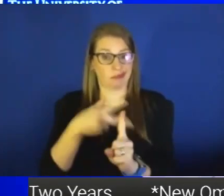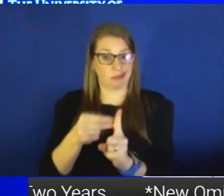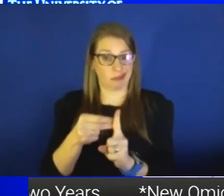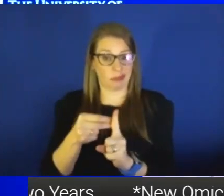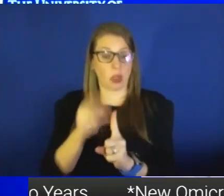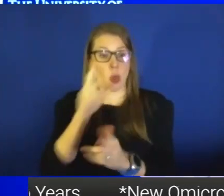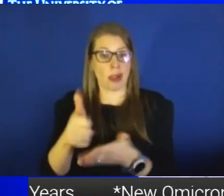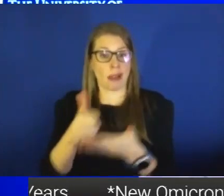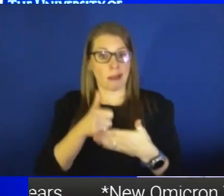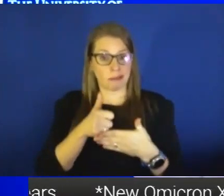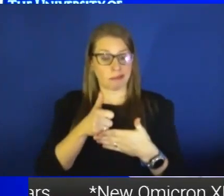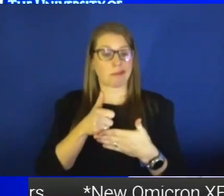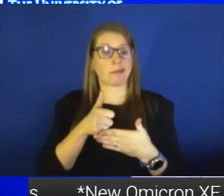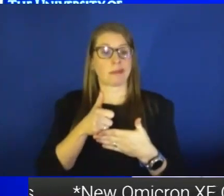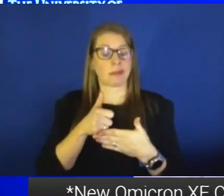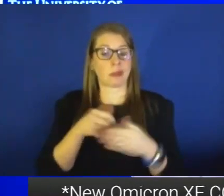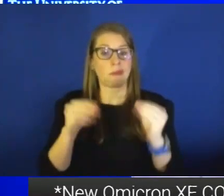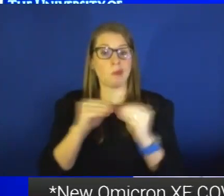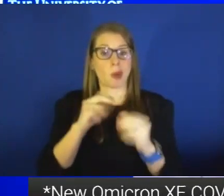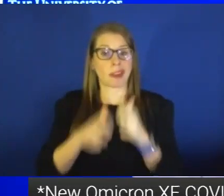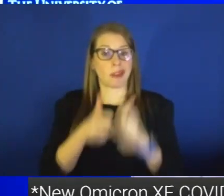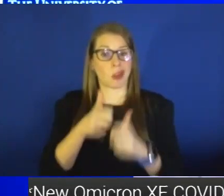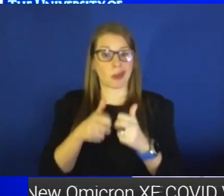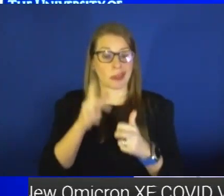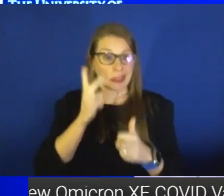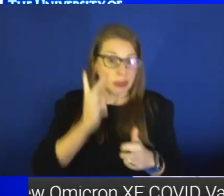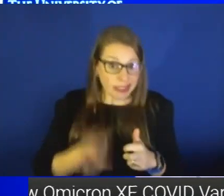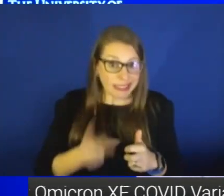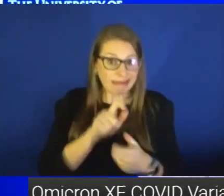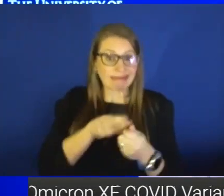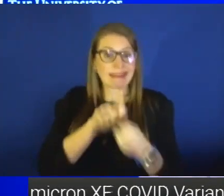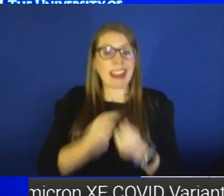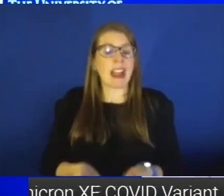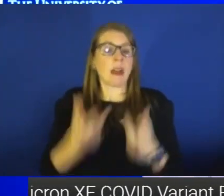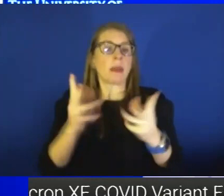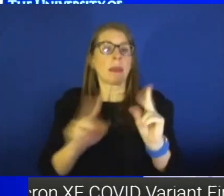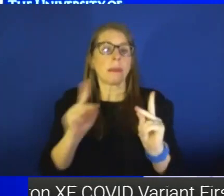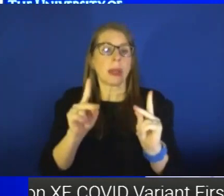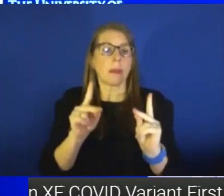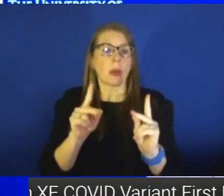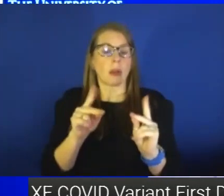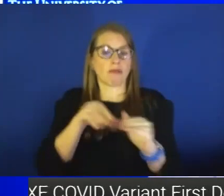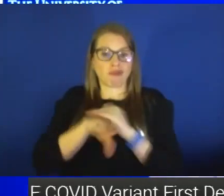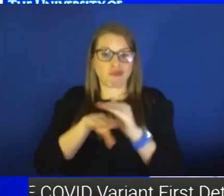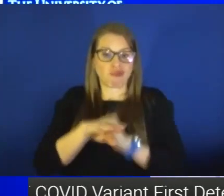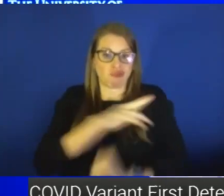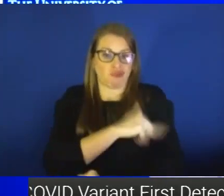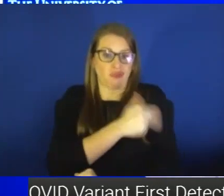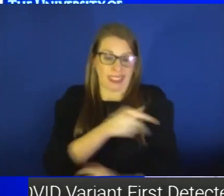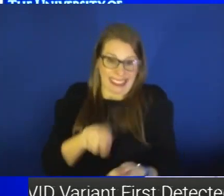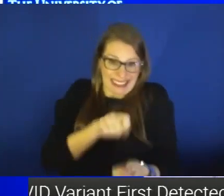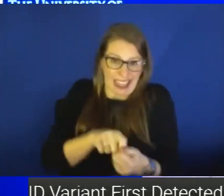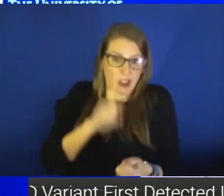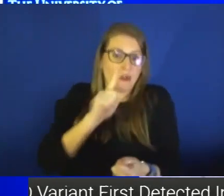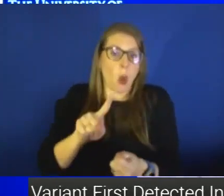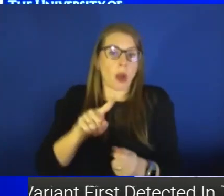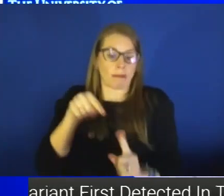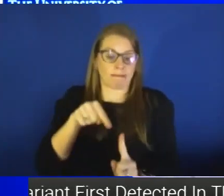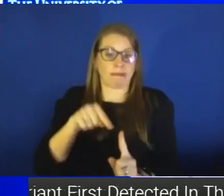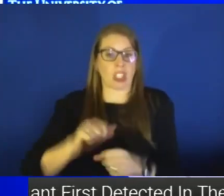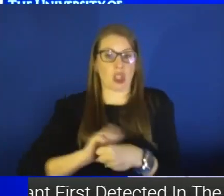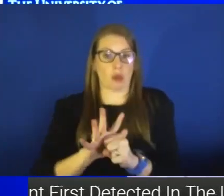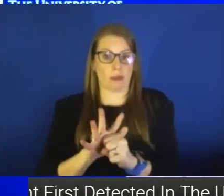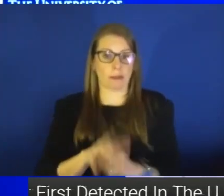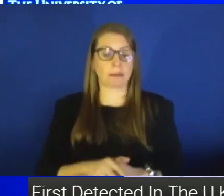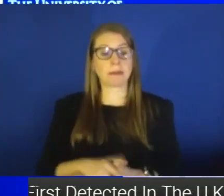make it more difficult as well to see exactly how many people are coming into the hospital exactly for COVID. Are there still